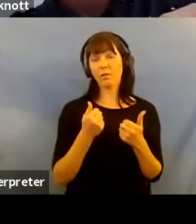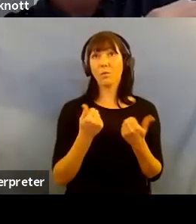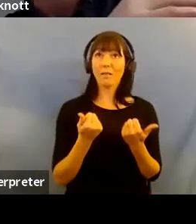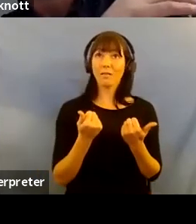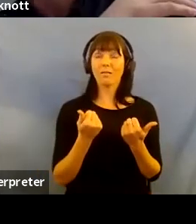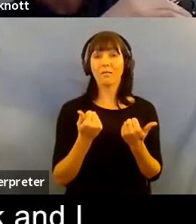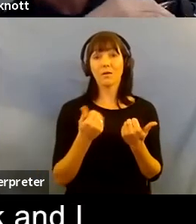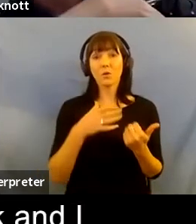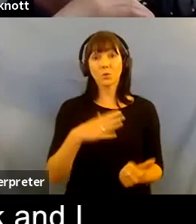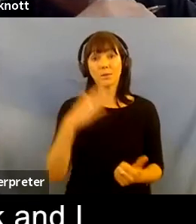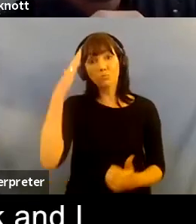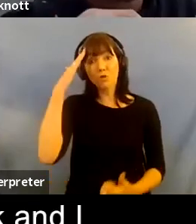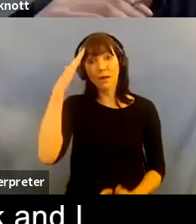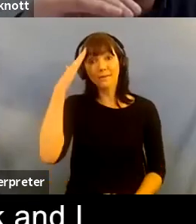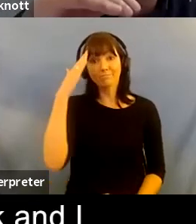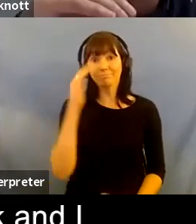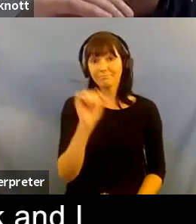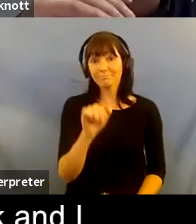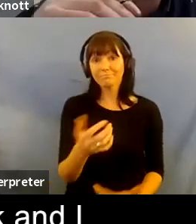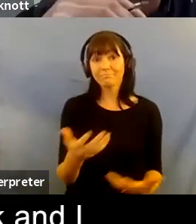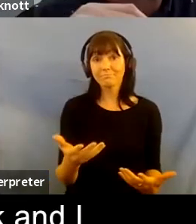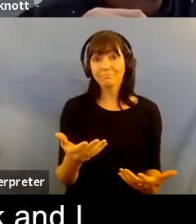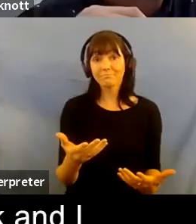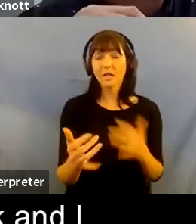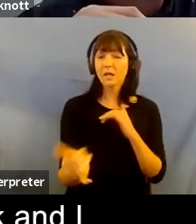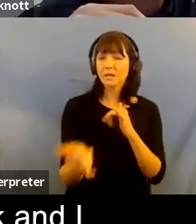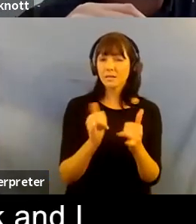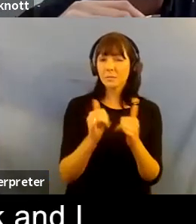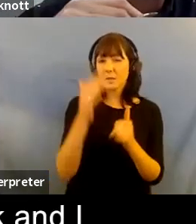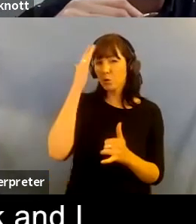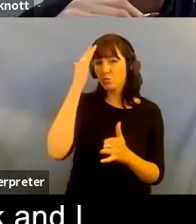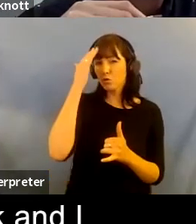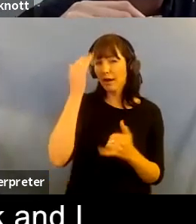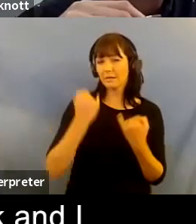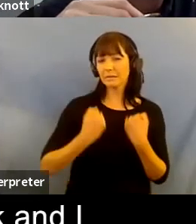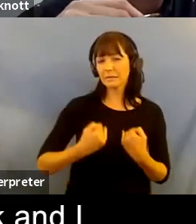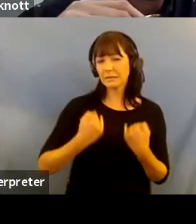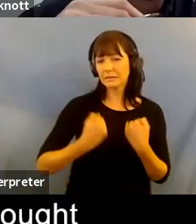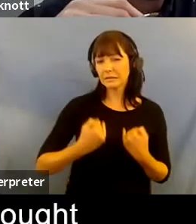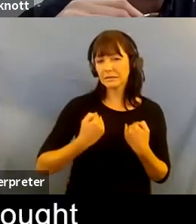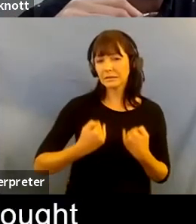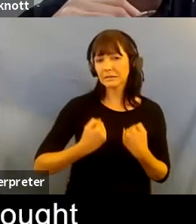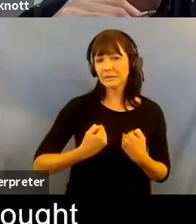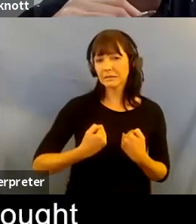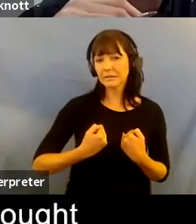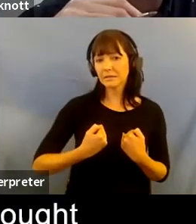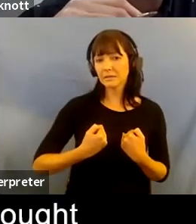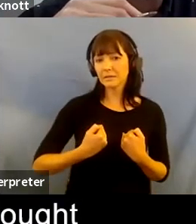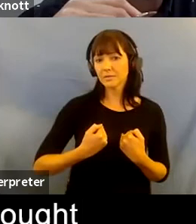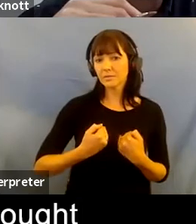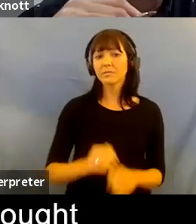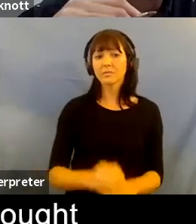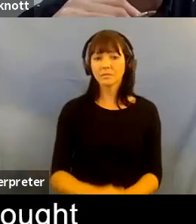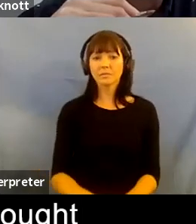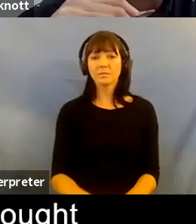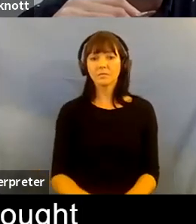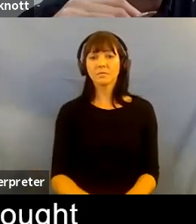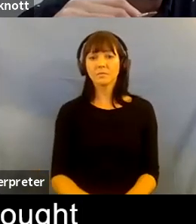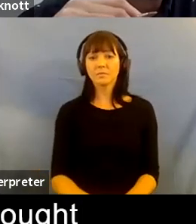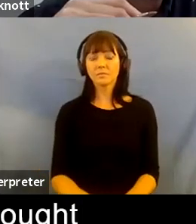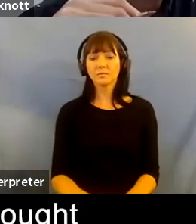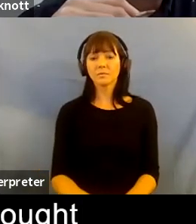sometimes your brain gets sick and i wanted to write about that because although there were books i thought captured well i